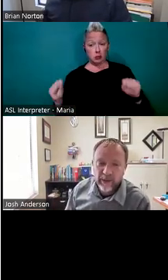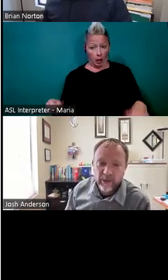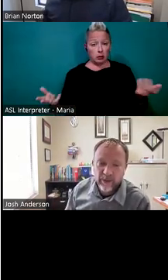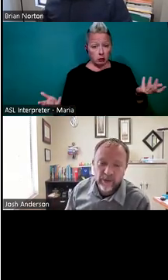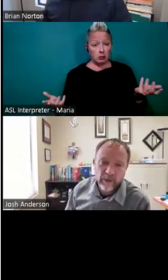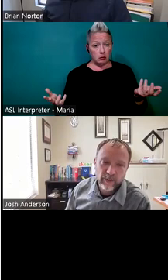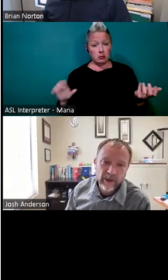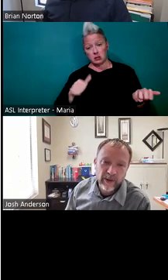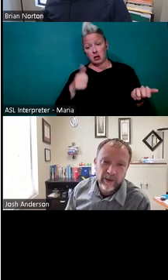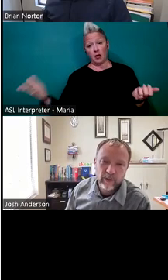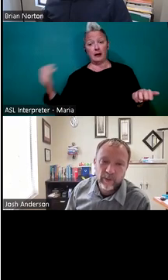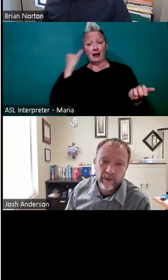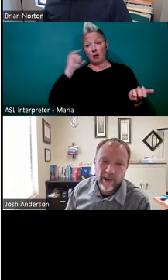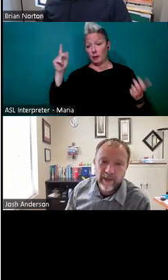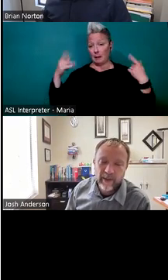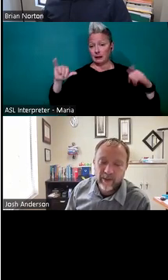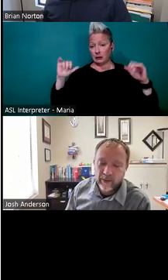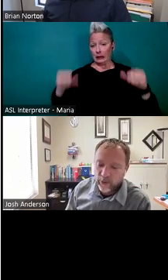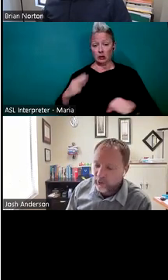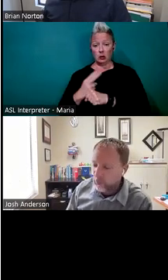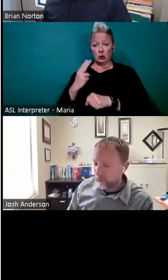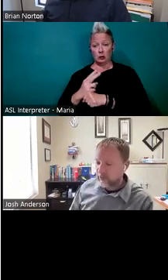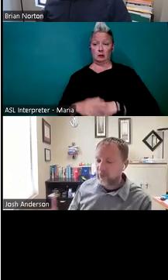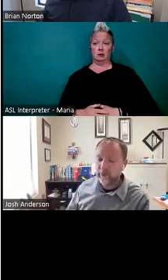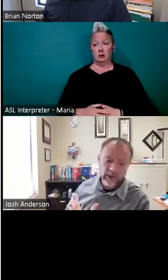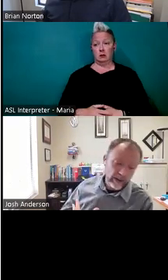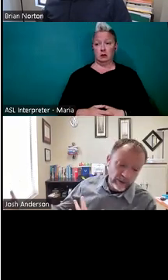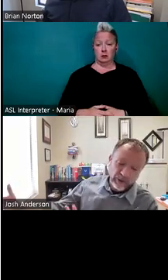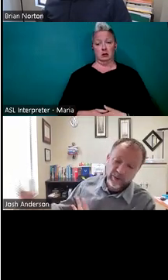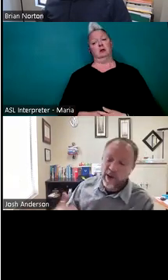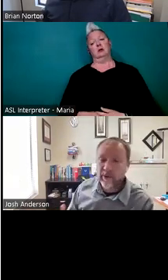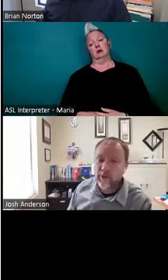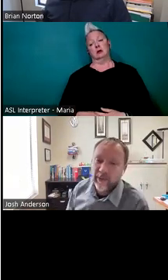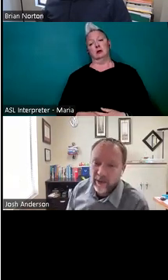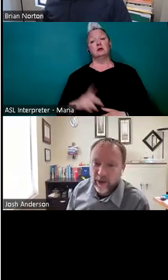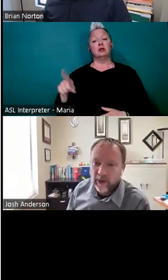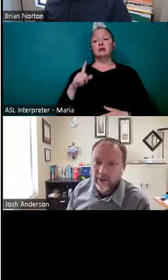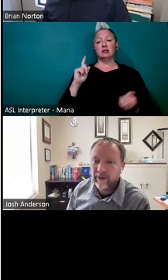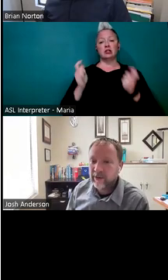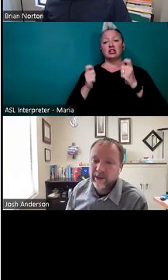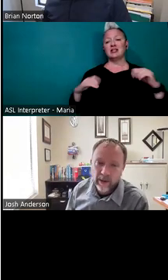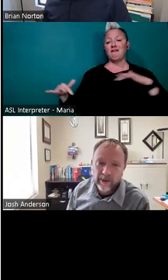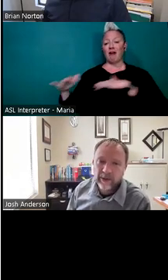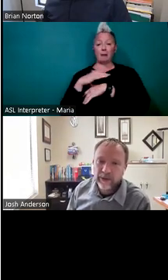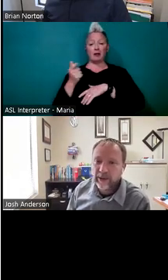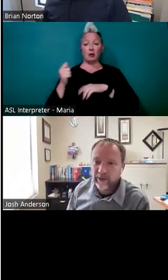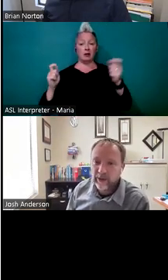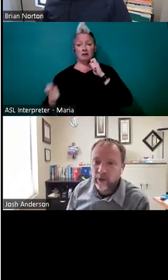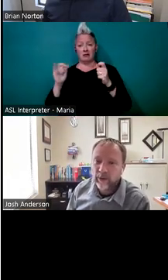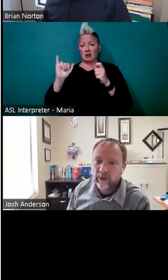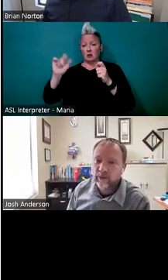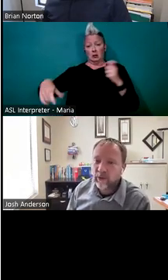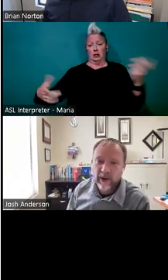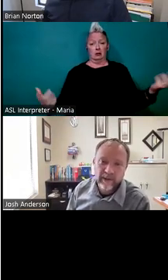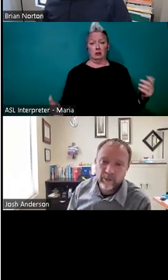another thing, as long as other folks can kind of use it, but yeah. And I think that shows the importance that sometimes just modifying the environment is the accommodation in and of